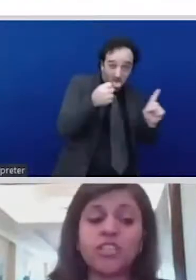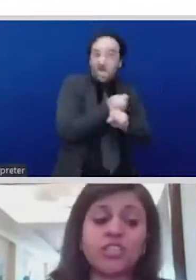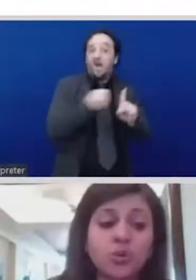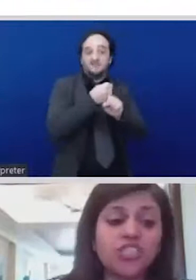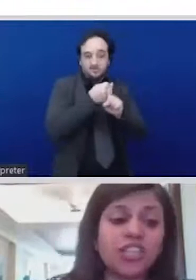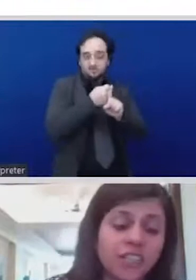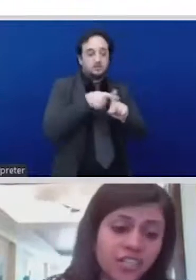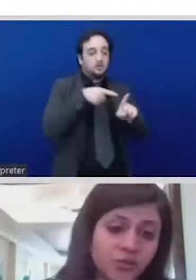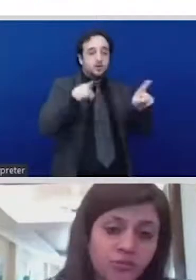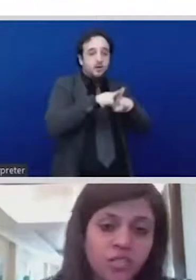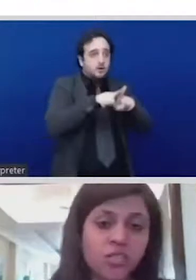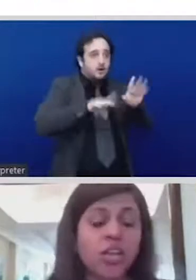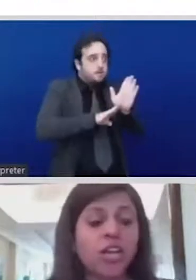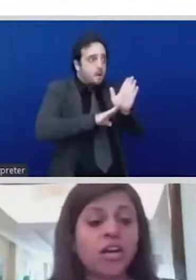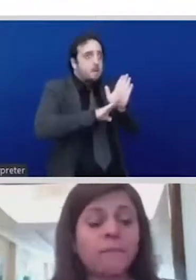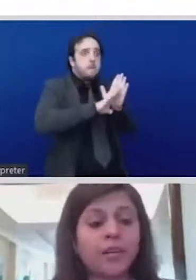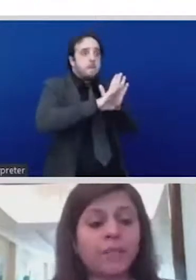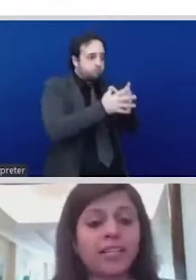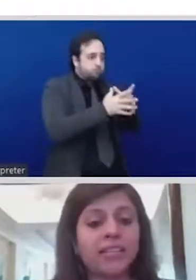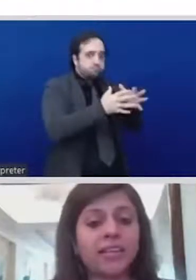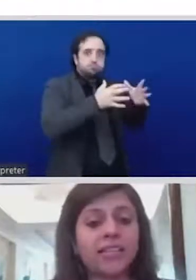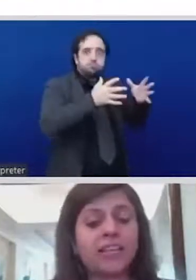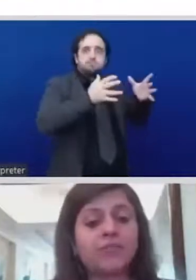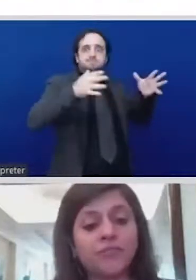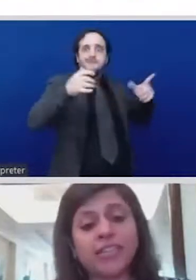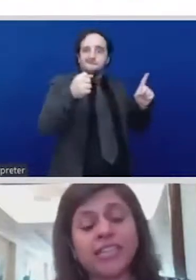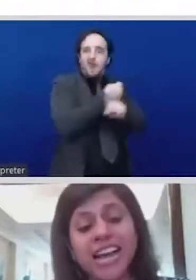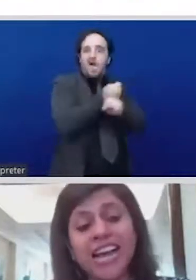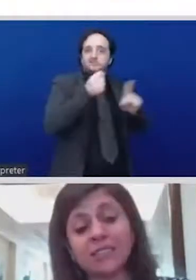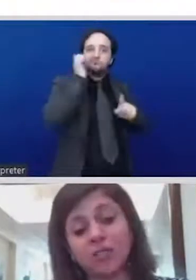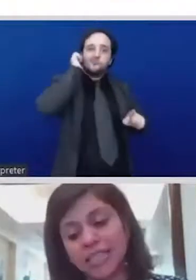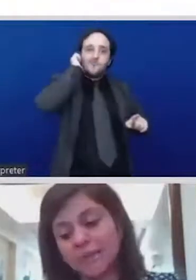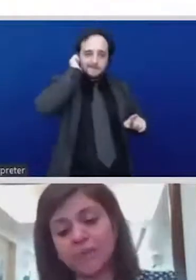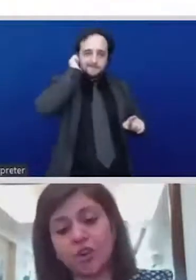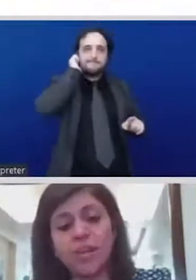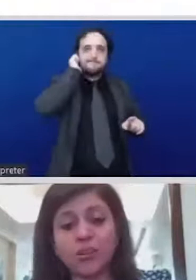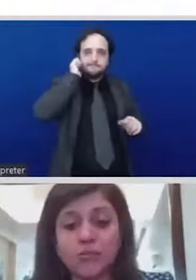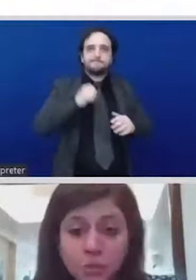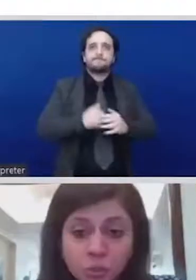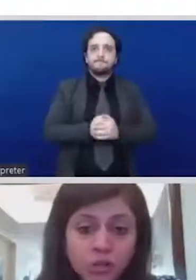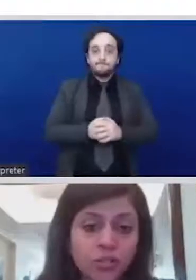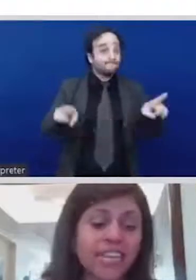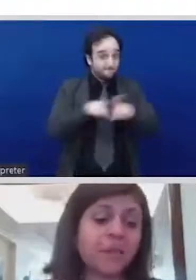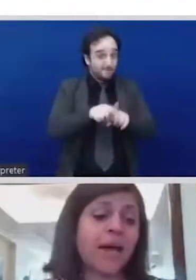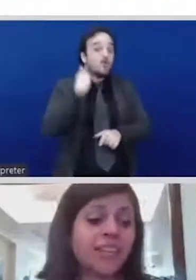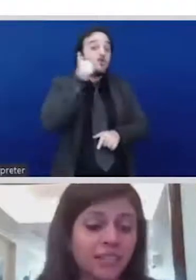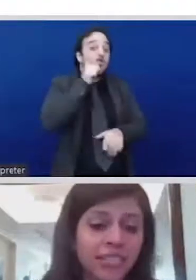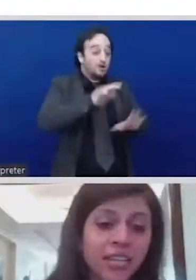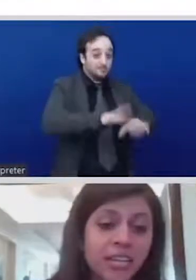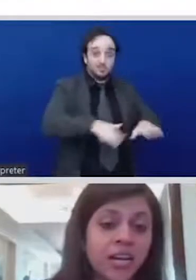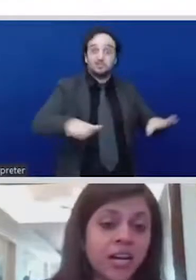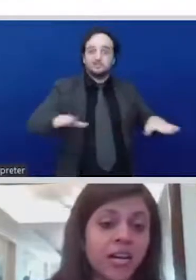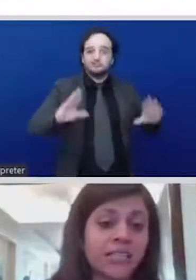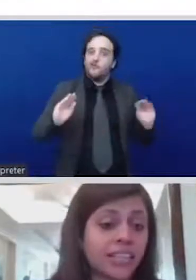whole generation of girls and the kind of effect it has on them dropping out of school on getting married early